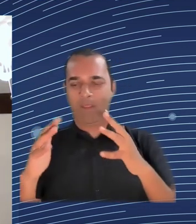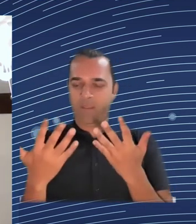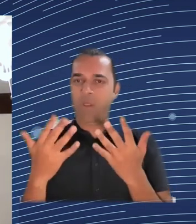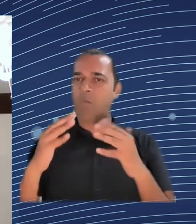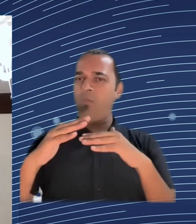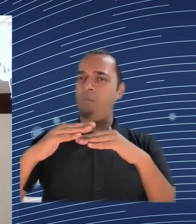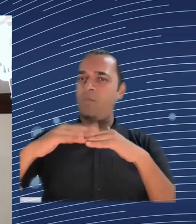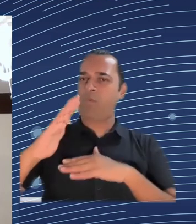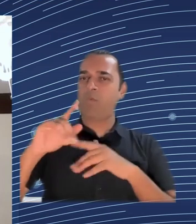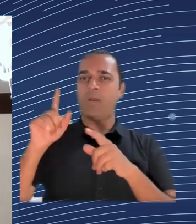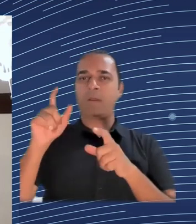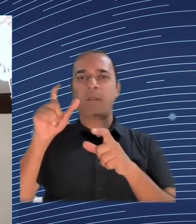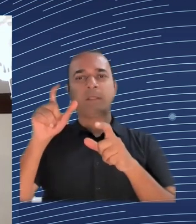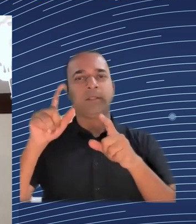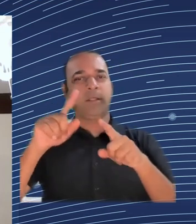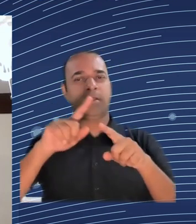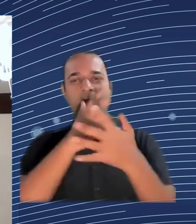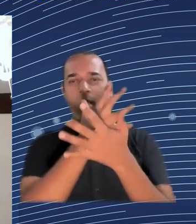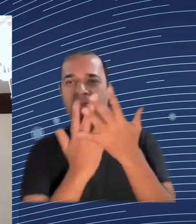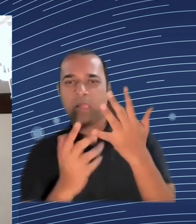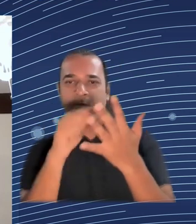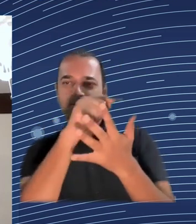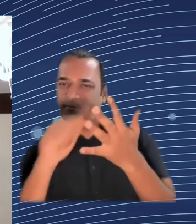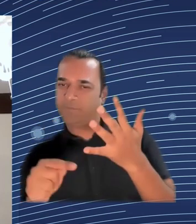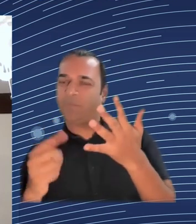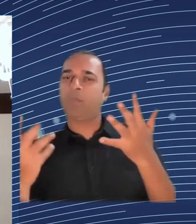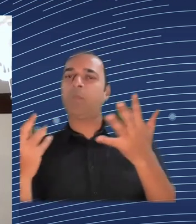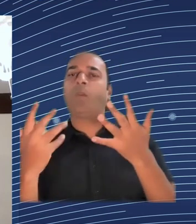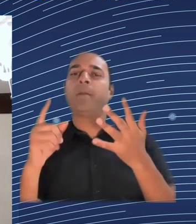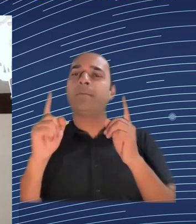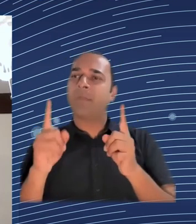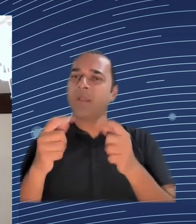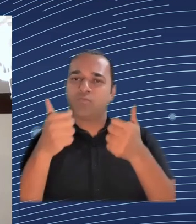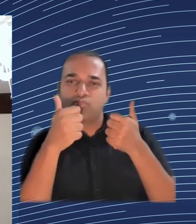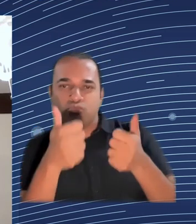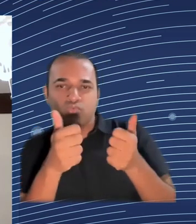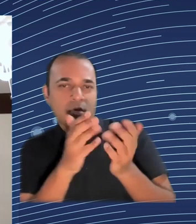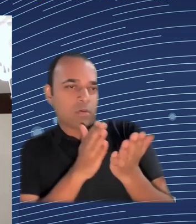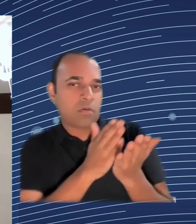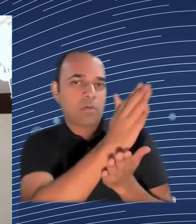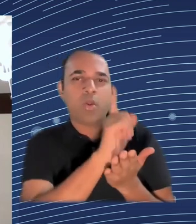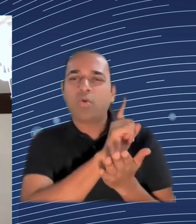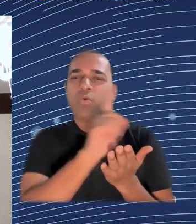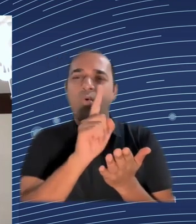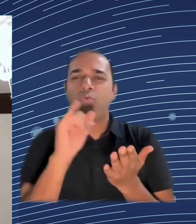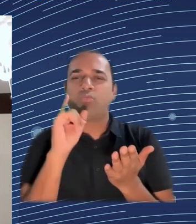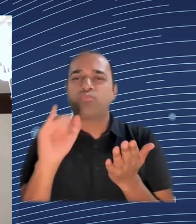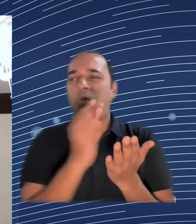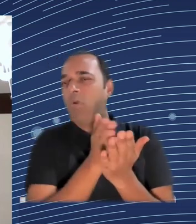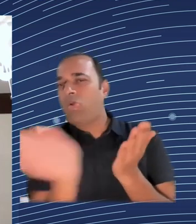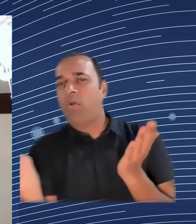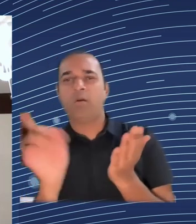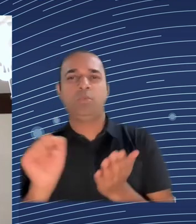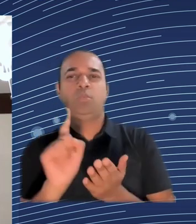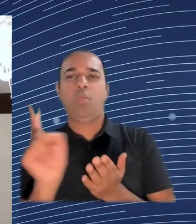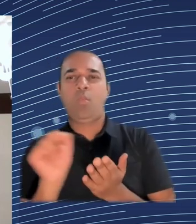something that's included in the thinking about all the other policy areas. And, conversely, cohesion policy itself must be done in